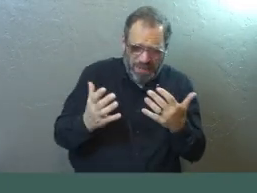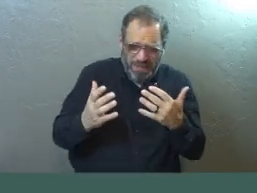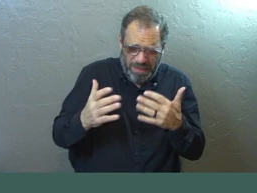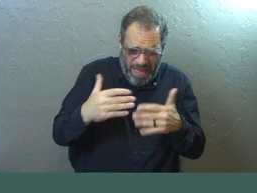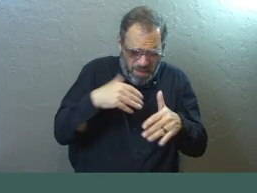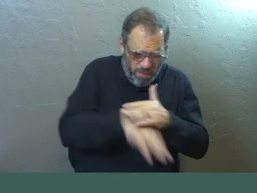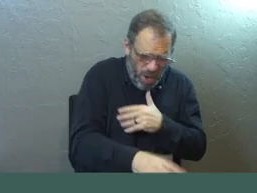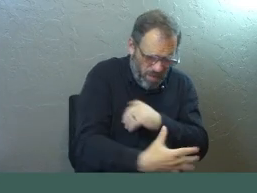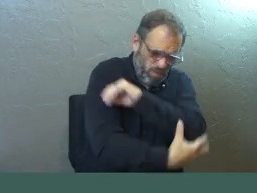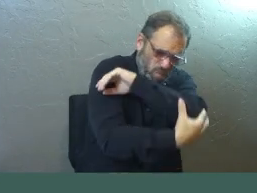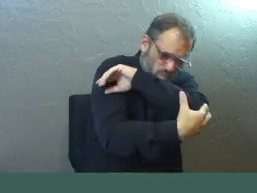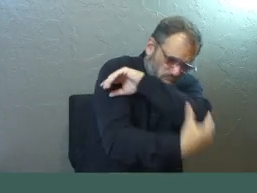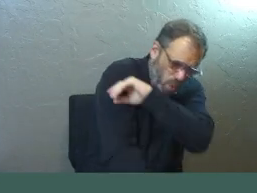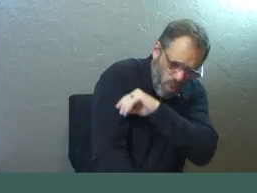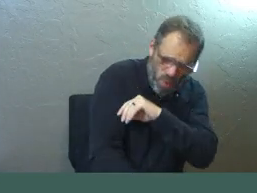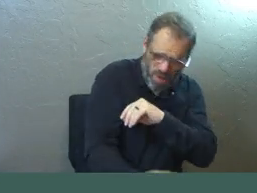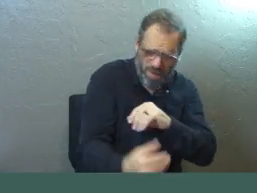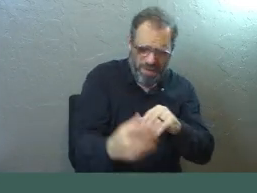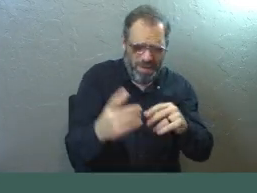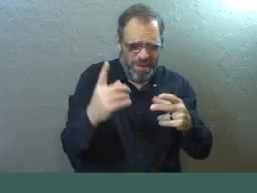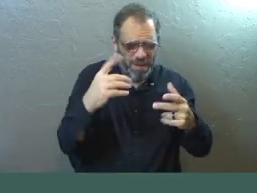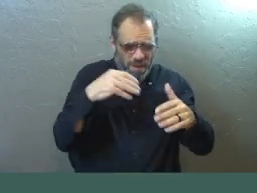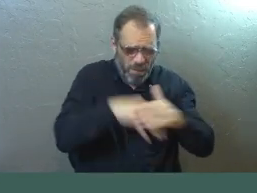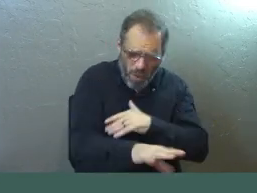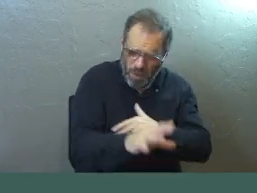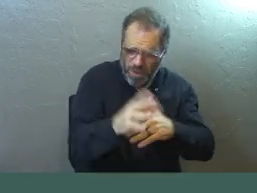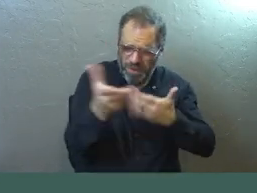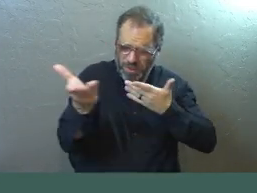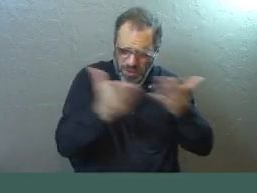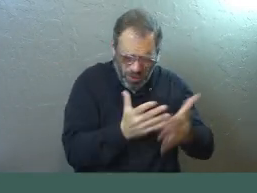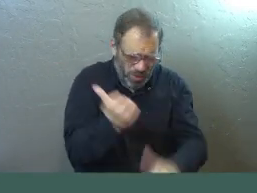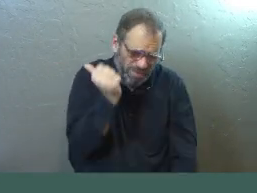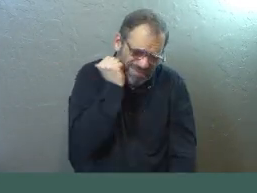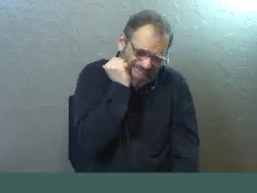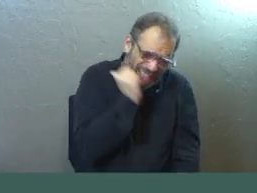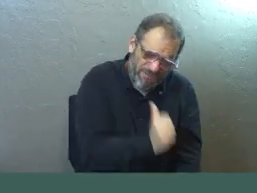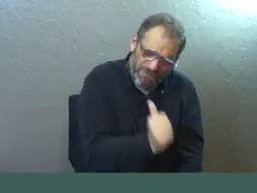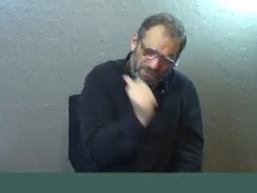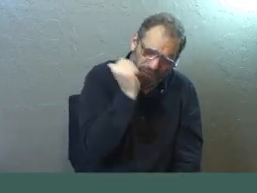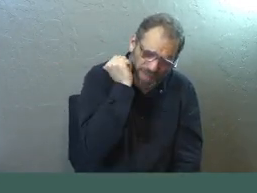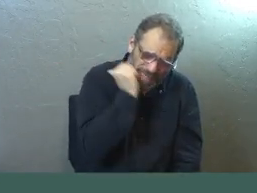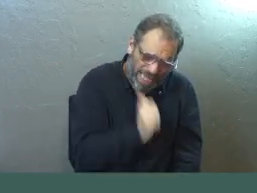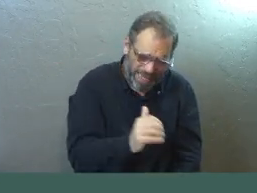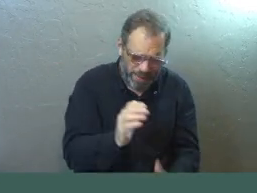came to us in poverty, Lord. The way that you came to serve, Lord, every day of your life.